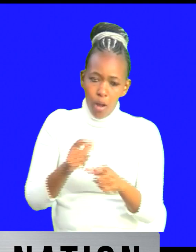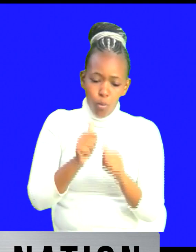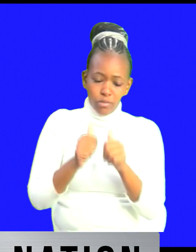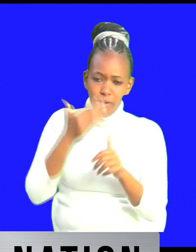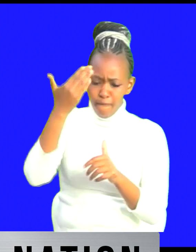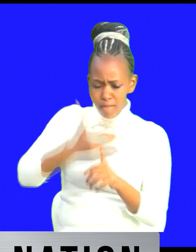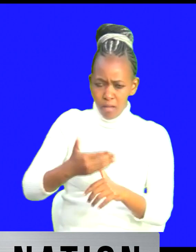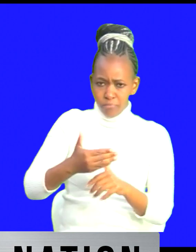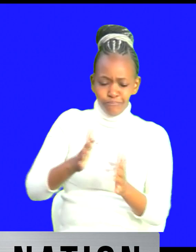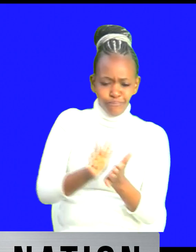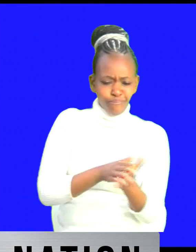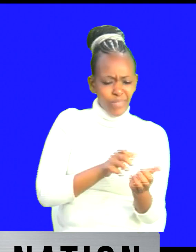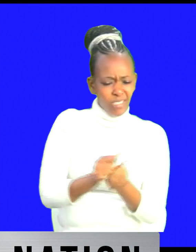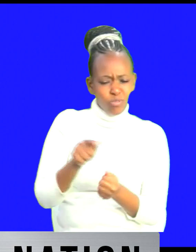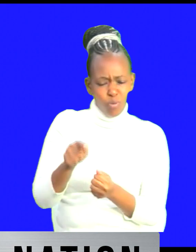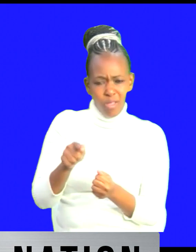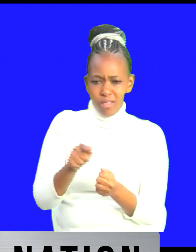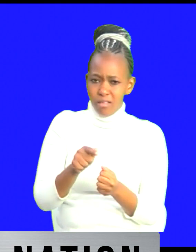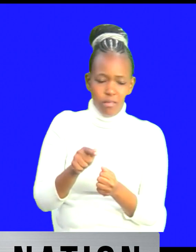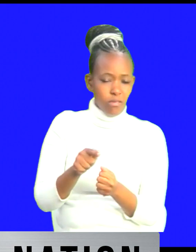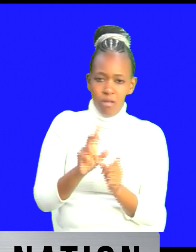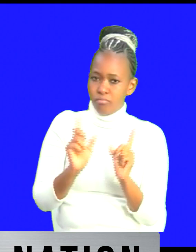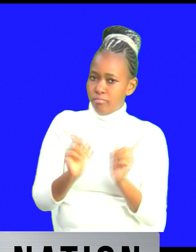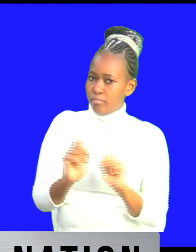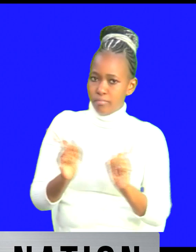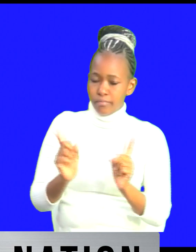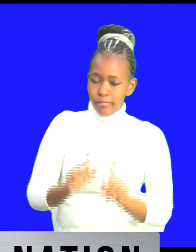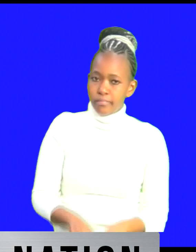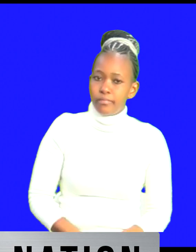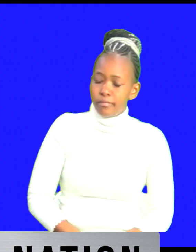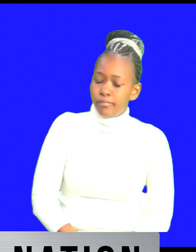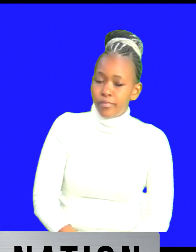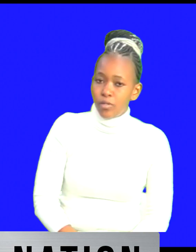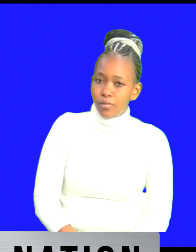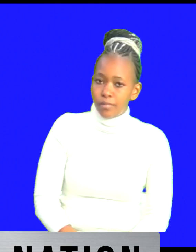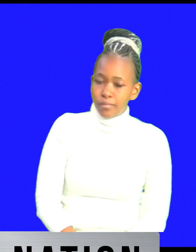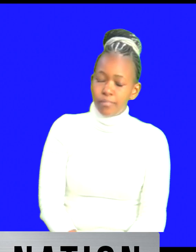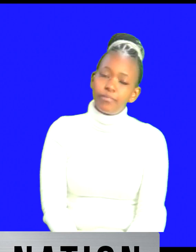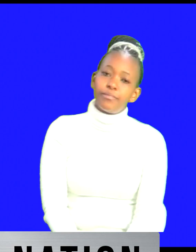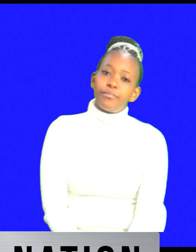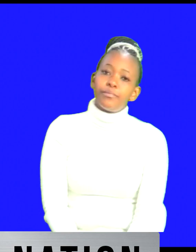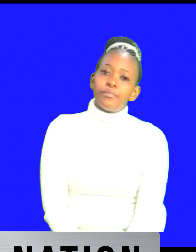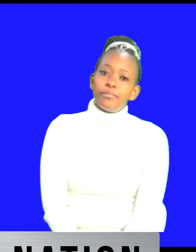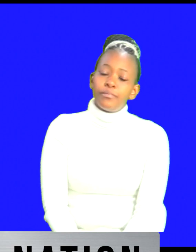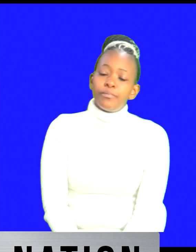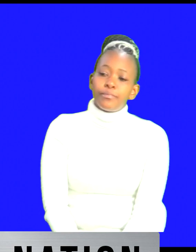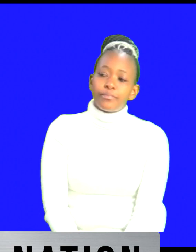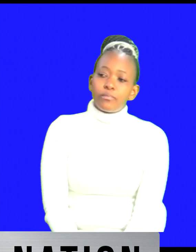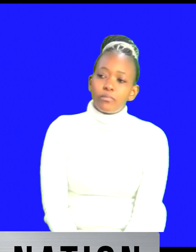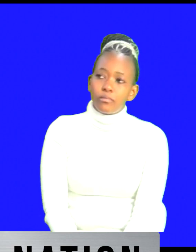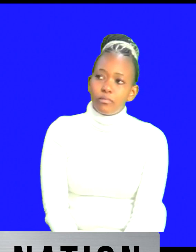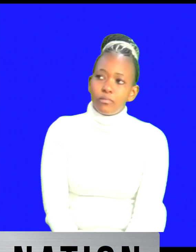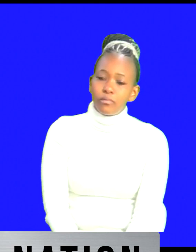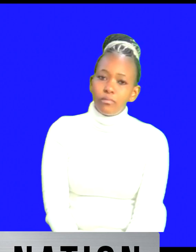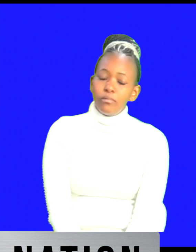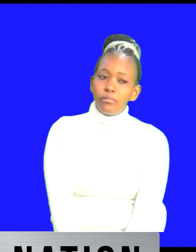spoil this uh this this good thing yeah it's amazing there's a there's an ict aspect to it there's something digital with the children will